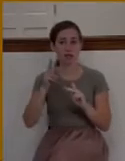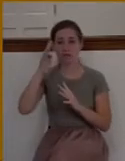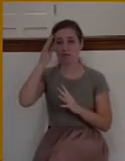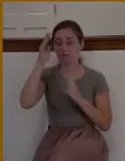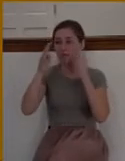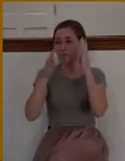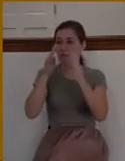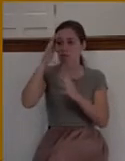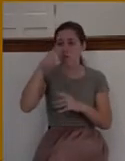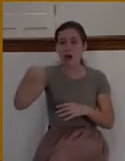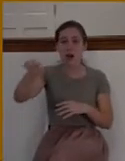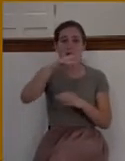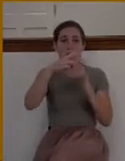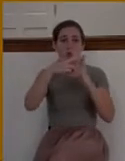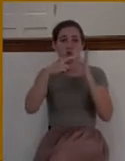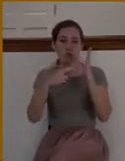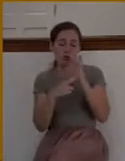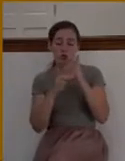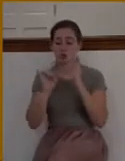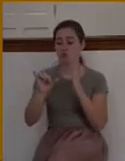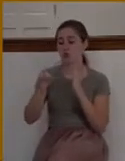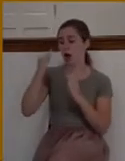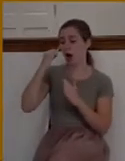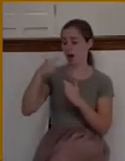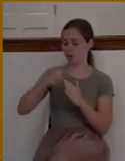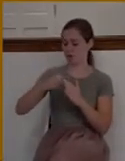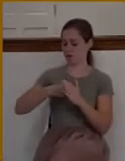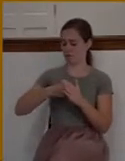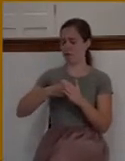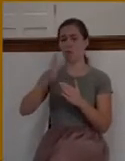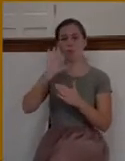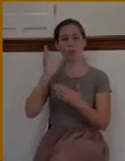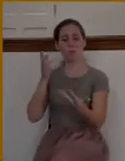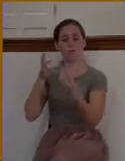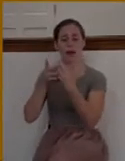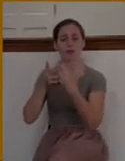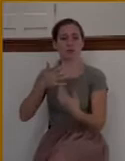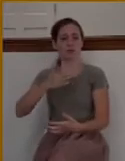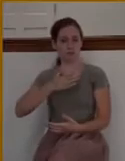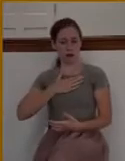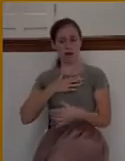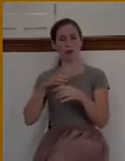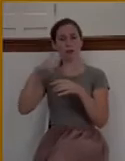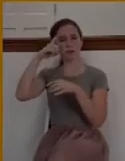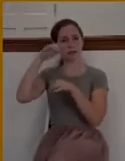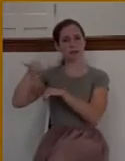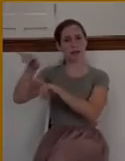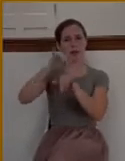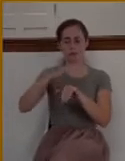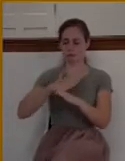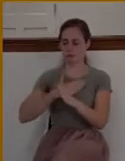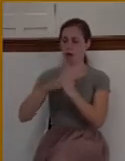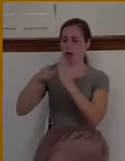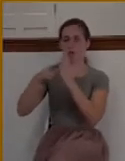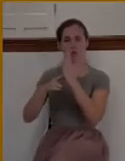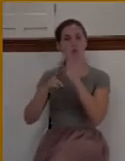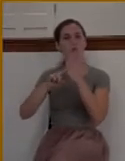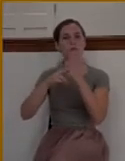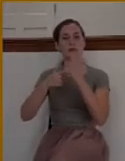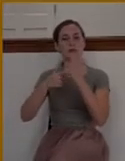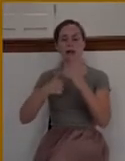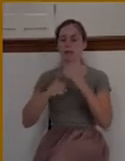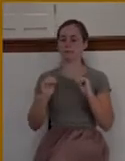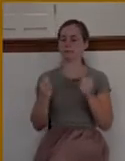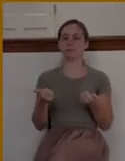And they measure themselves with that standard. And this is what this rich young ruler was doing. And what Jesus does here in this passage is he takes the